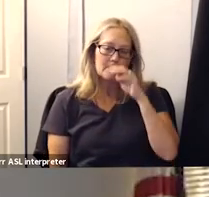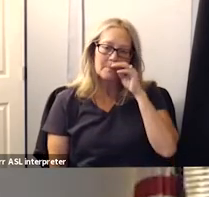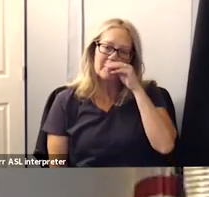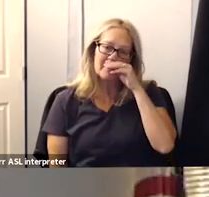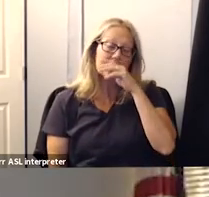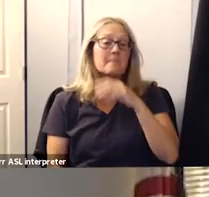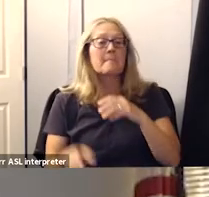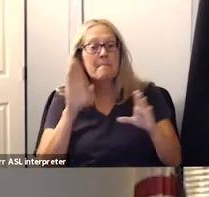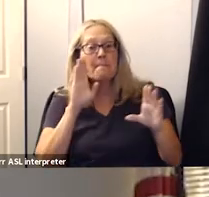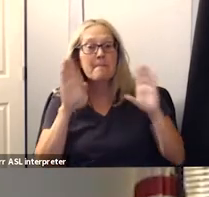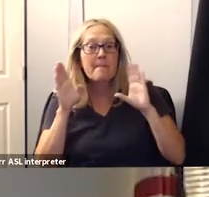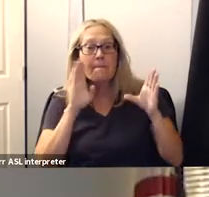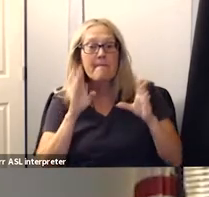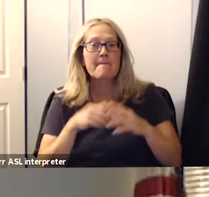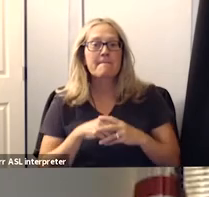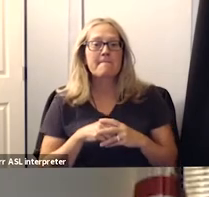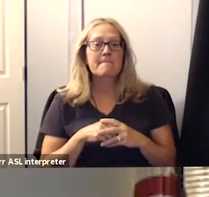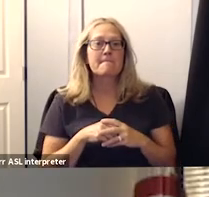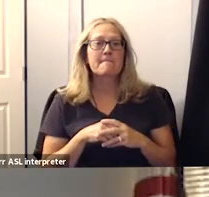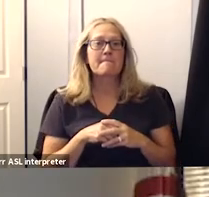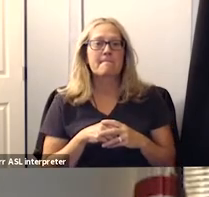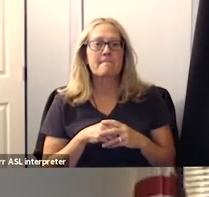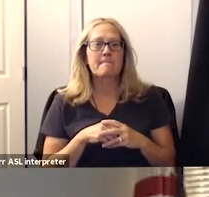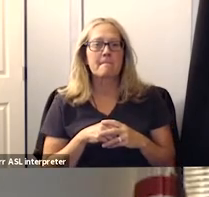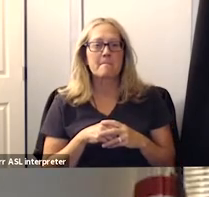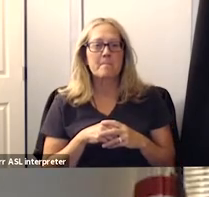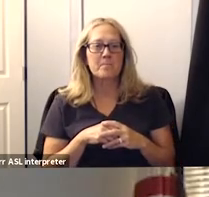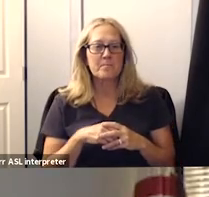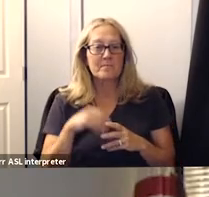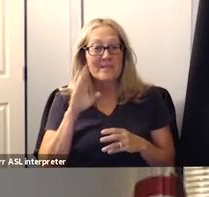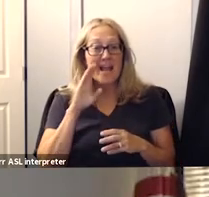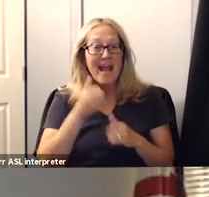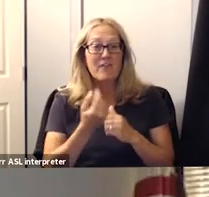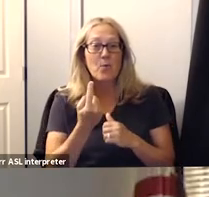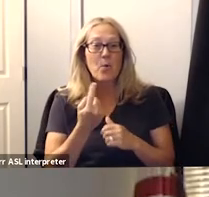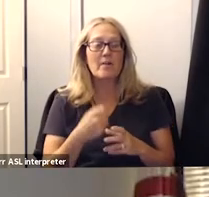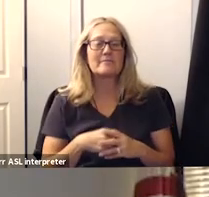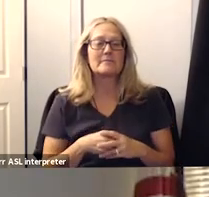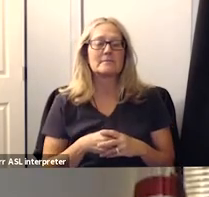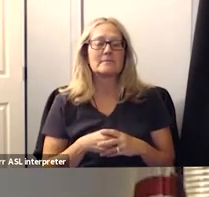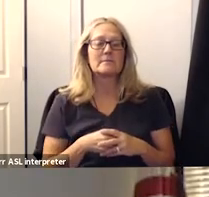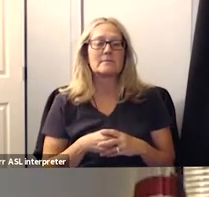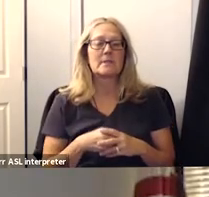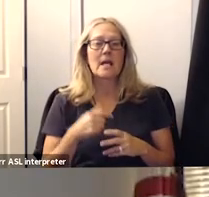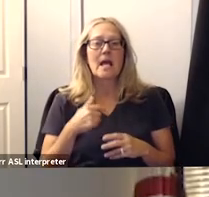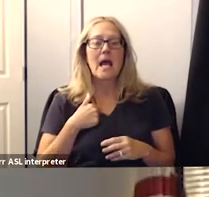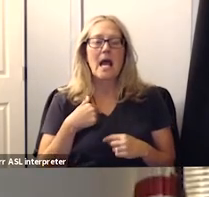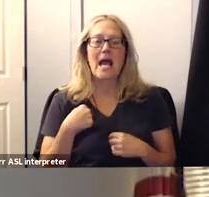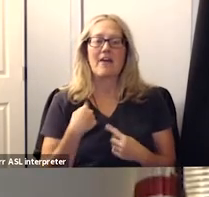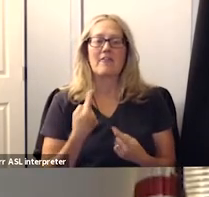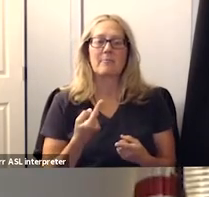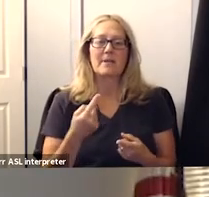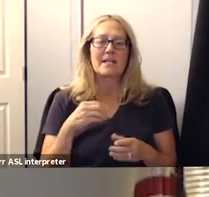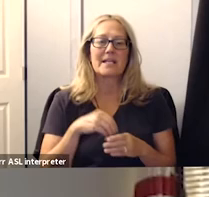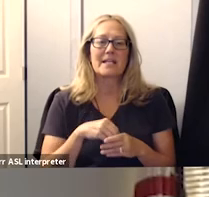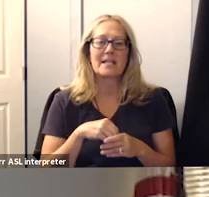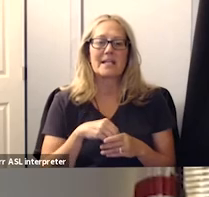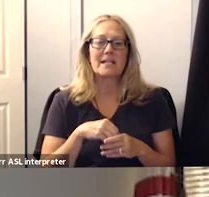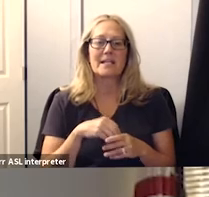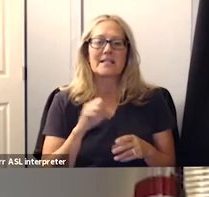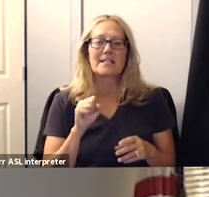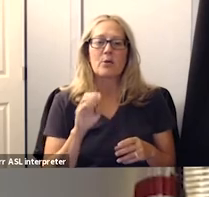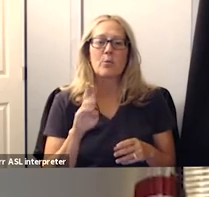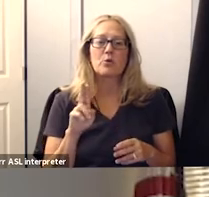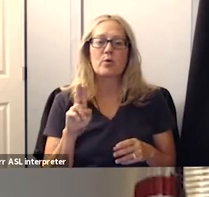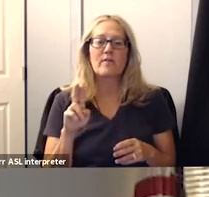hello everyone oh i'm a little close to the mic um hi everyone so i've been in the santa barbara unified school district